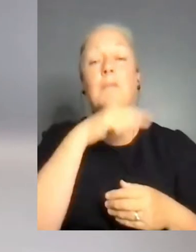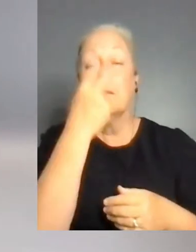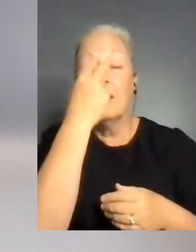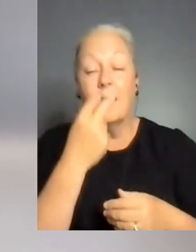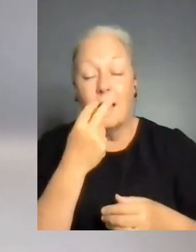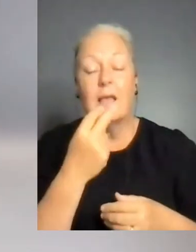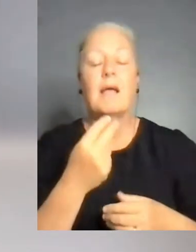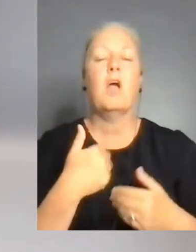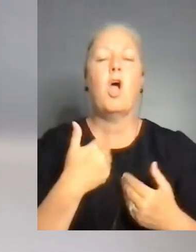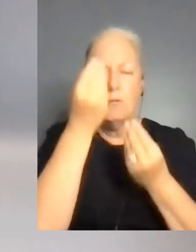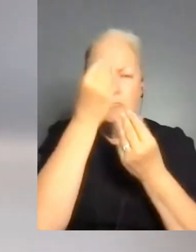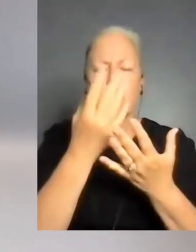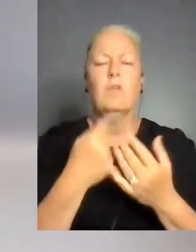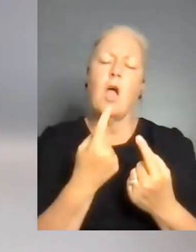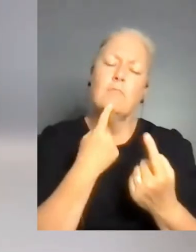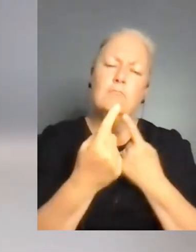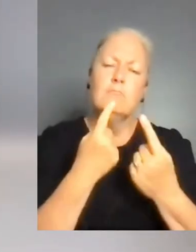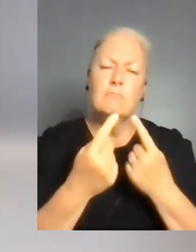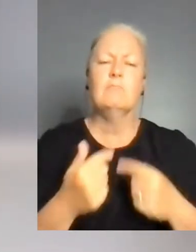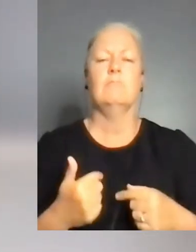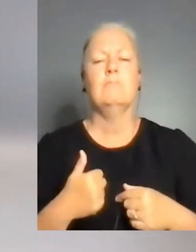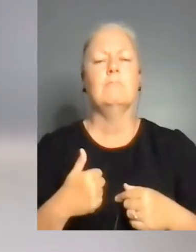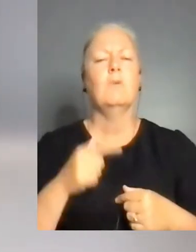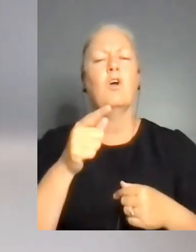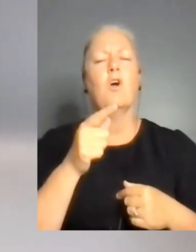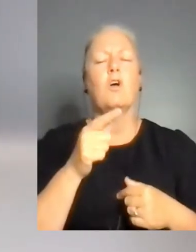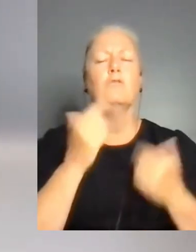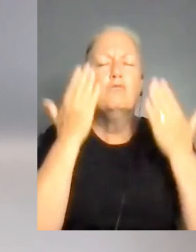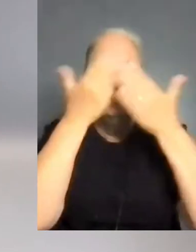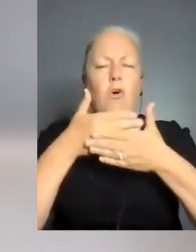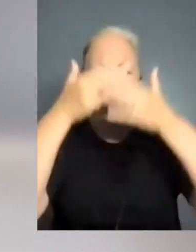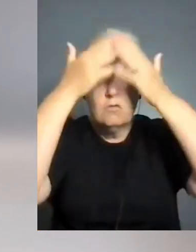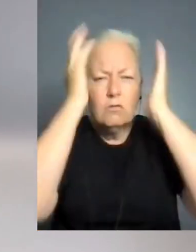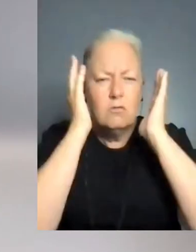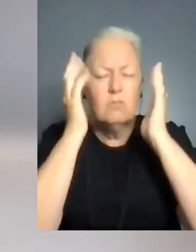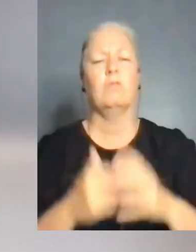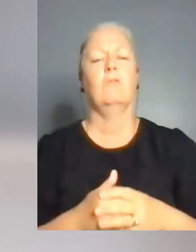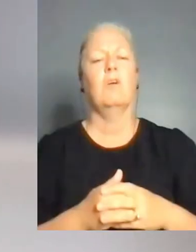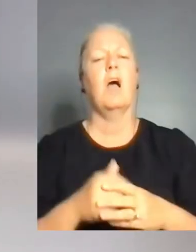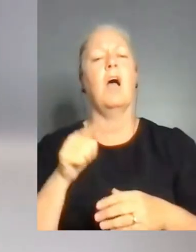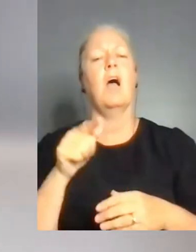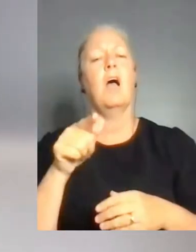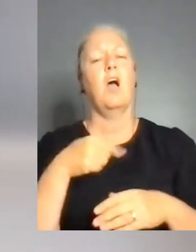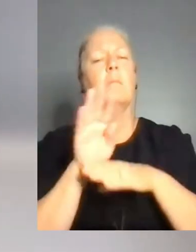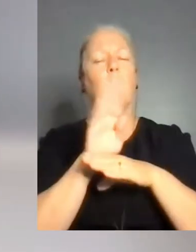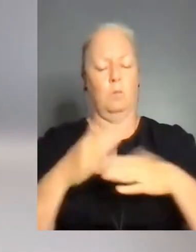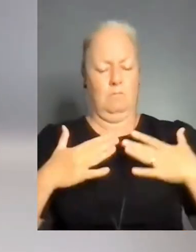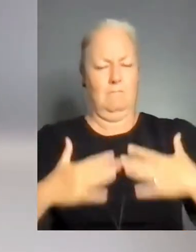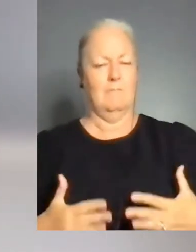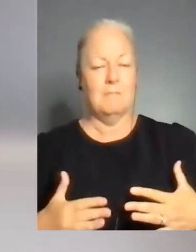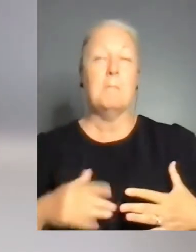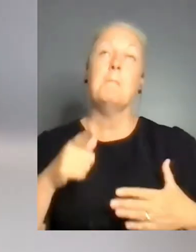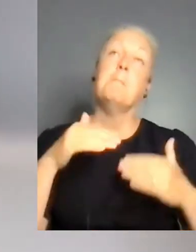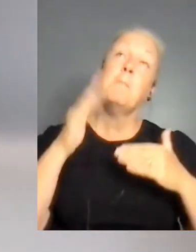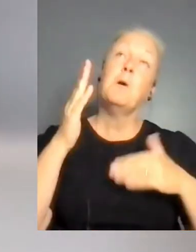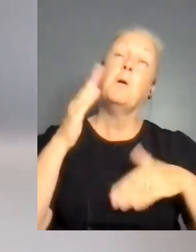and wear a blue shirt at the moment. And most of the time, I indeed have a smile on my face. It is